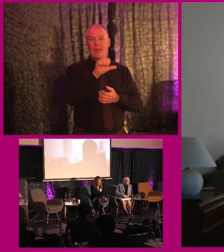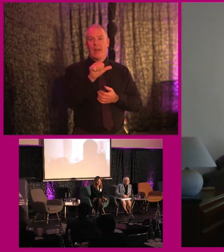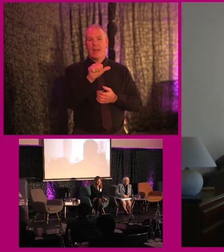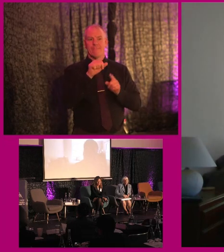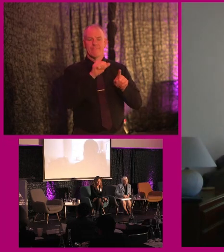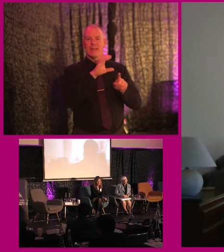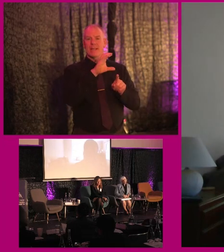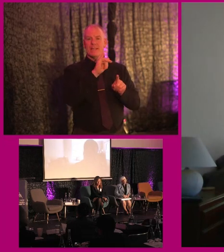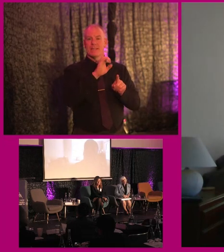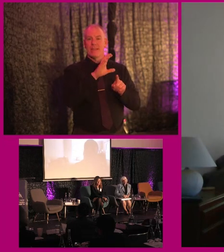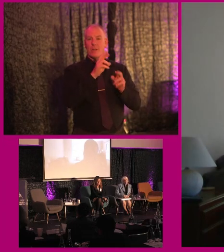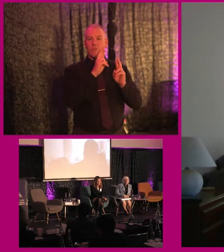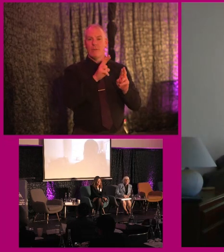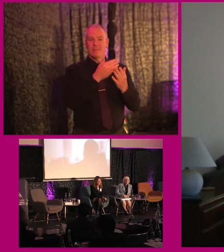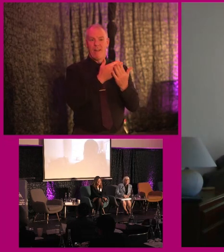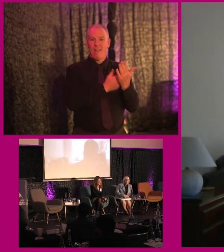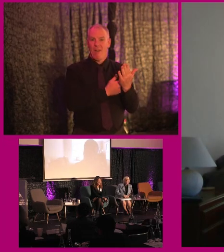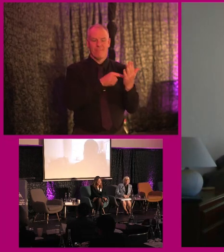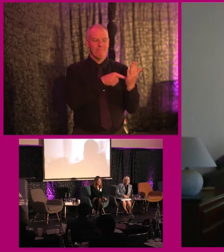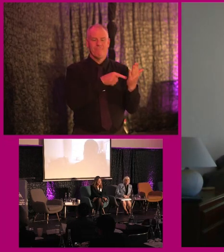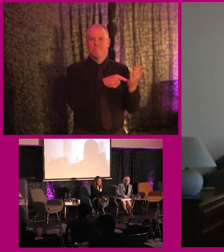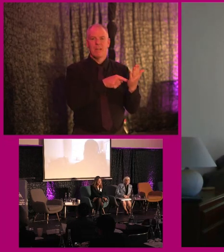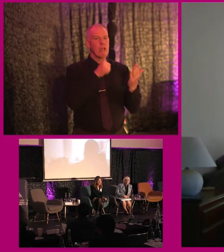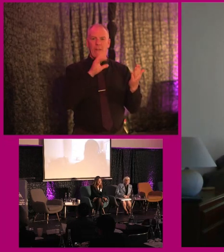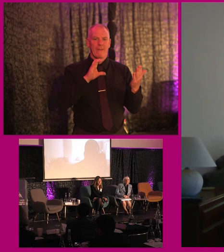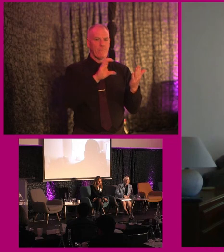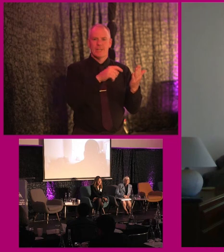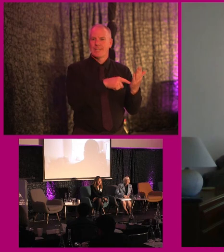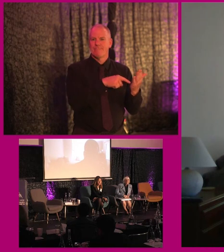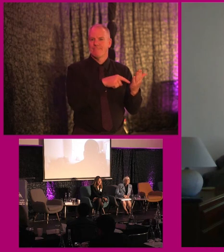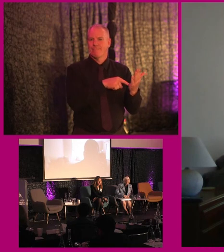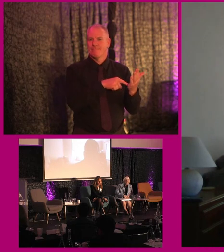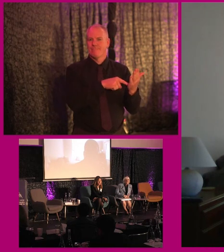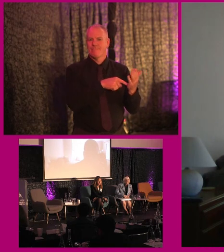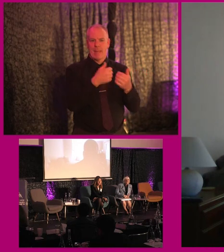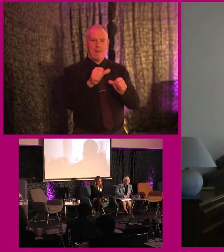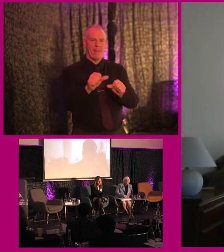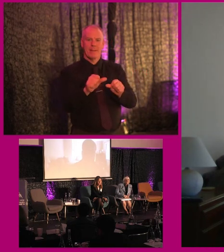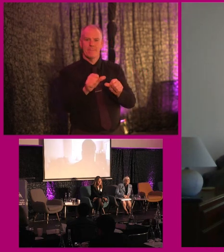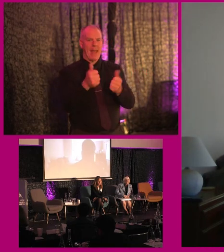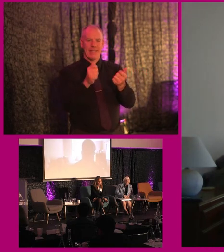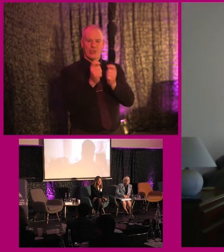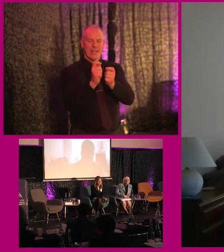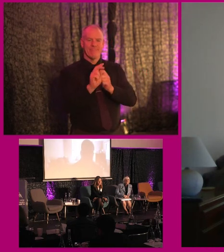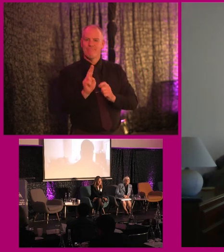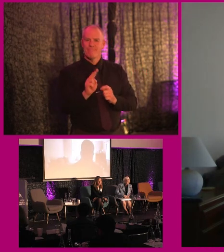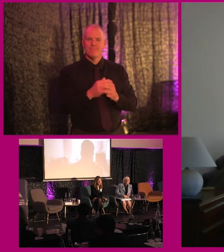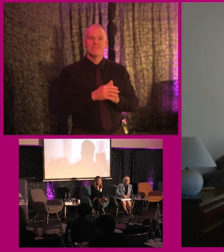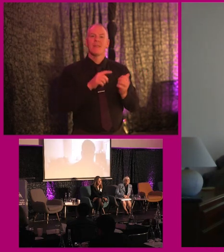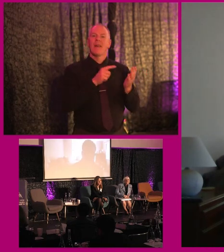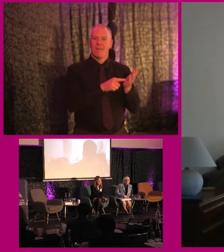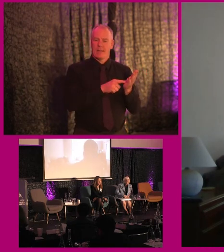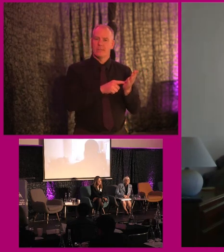law, uh, it did not contain any funding, um, to implement. Um, and that was a conscious